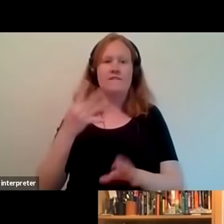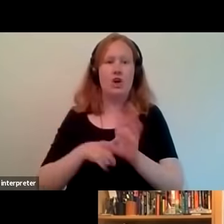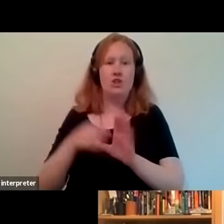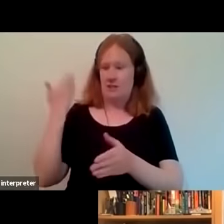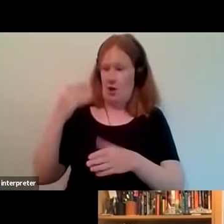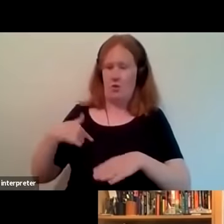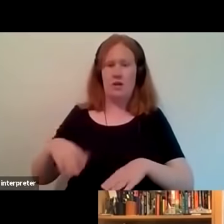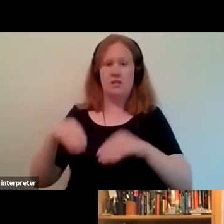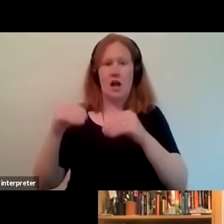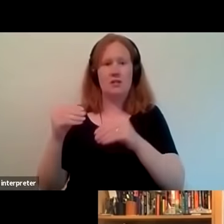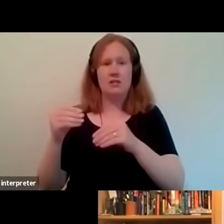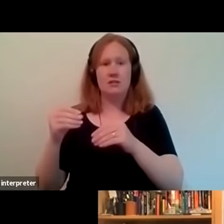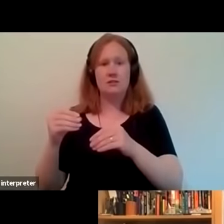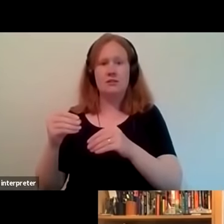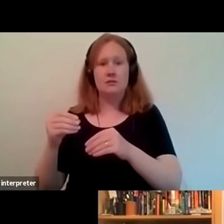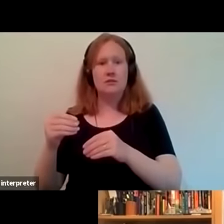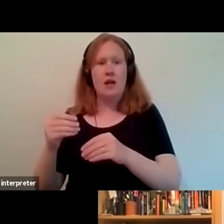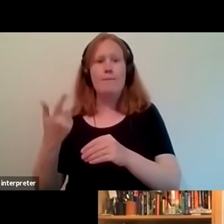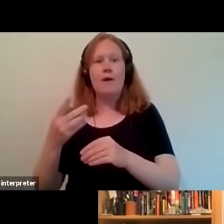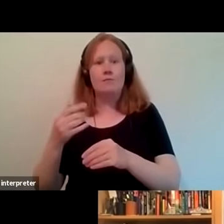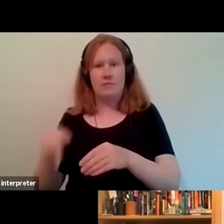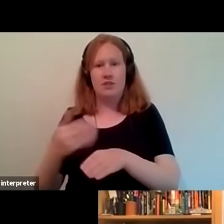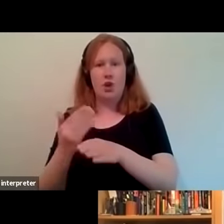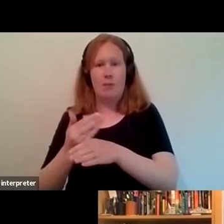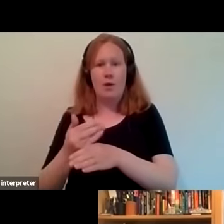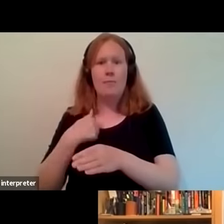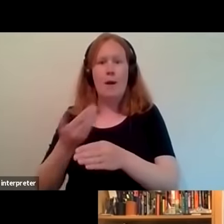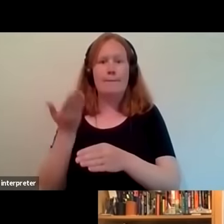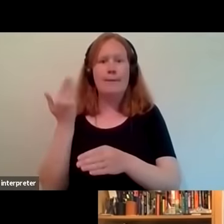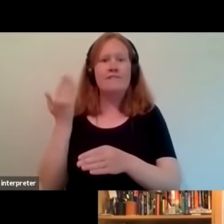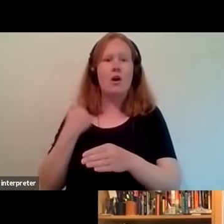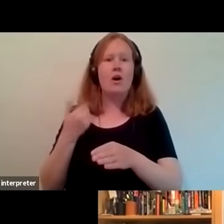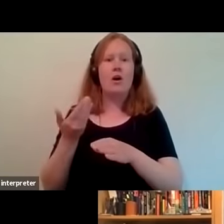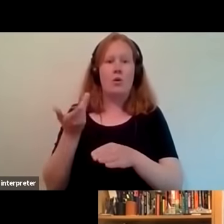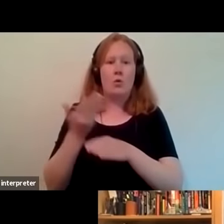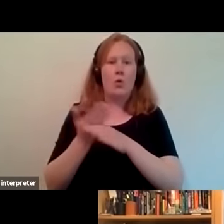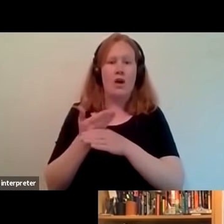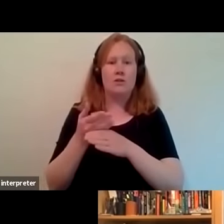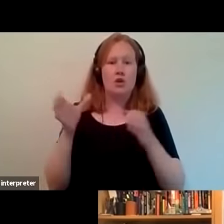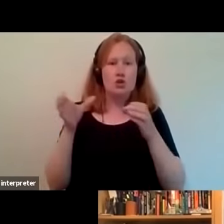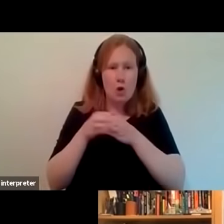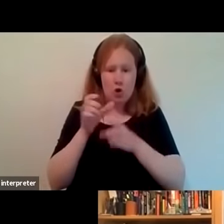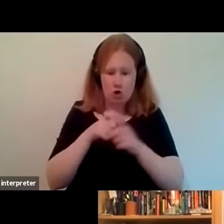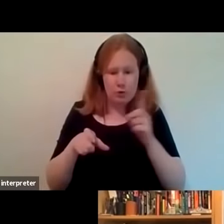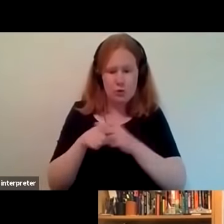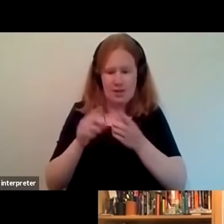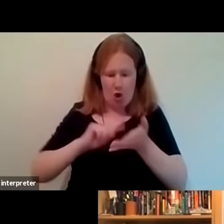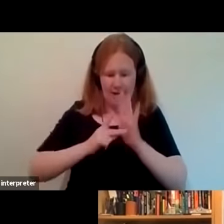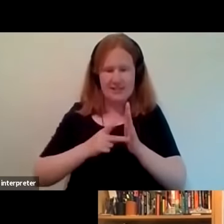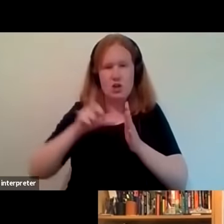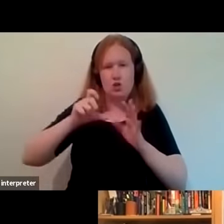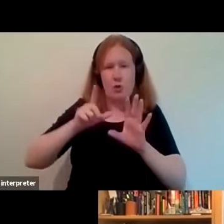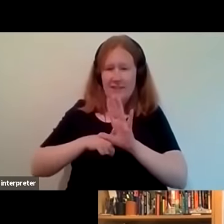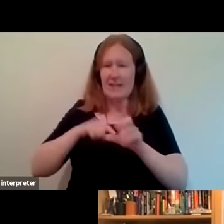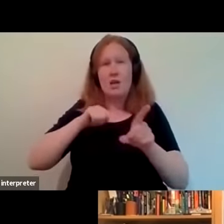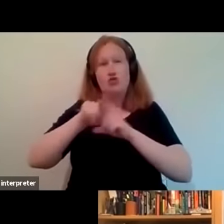i was actually a grant holder so i was actually a i came from a small community organization i was there for about you know 12 years trying